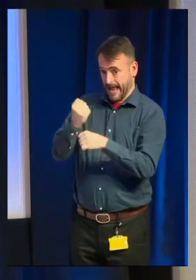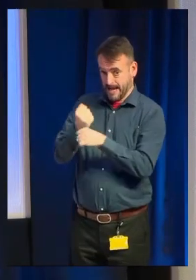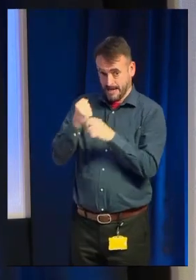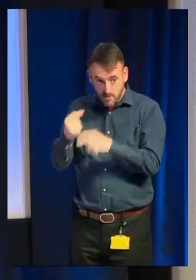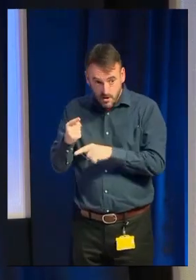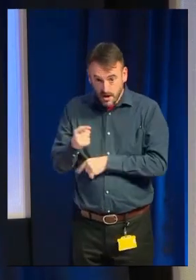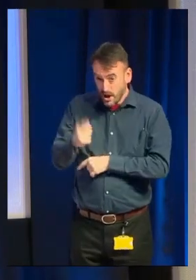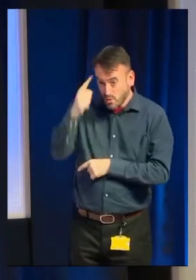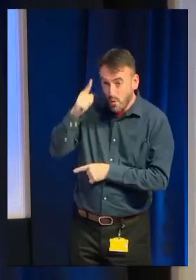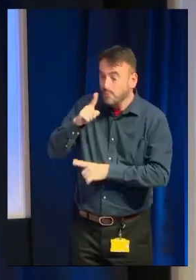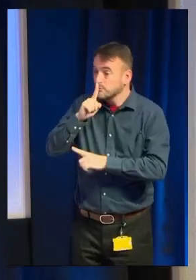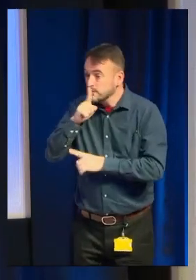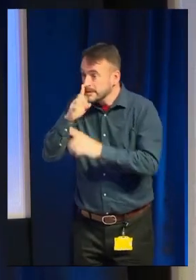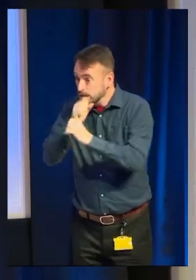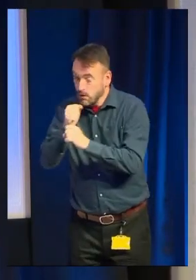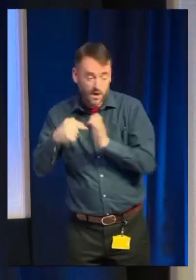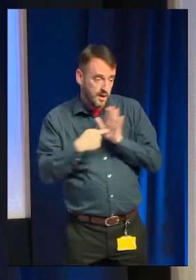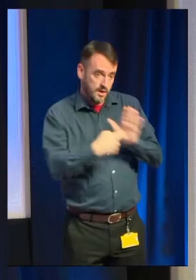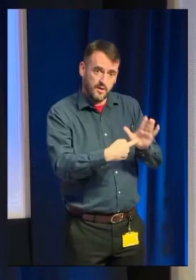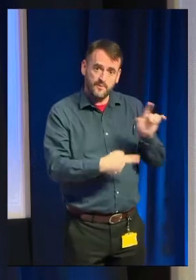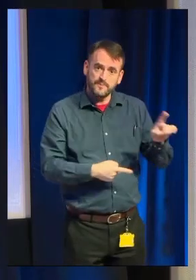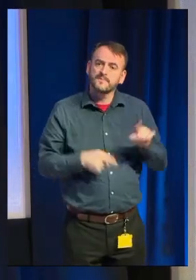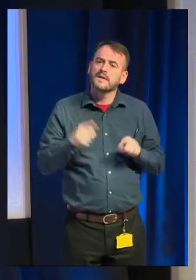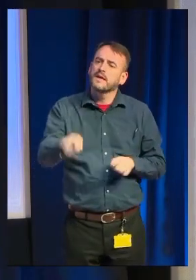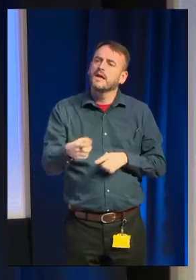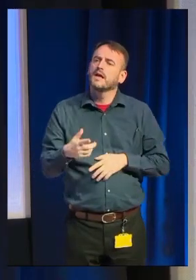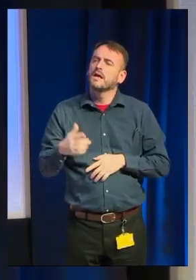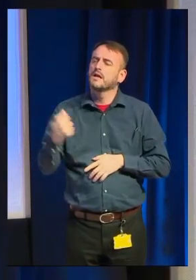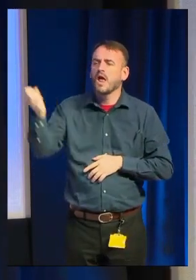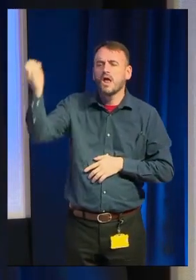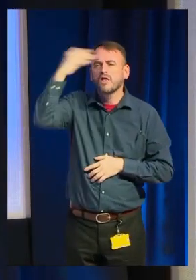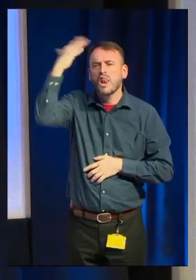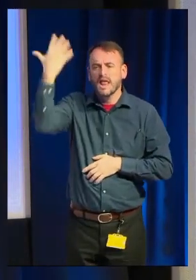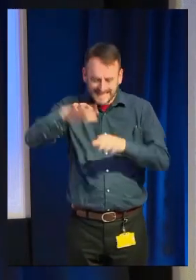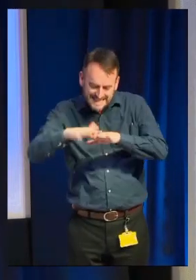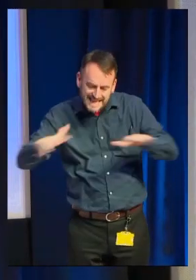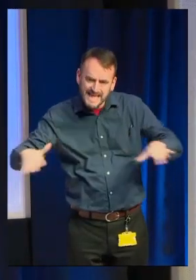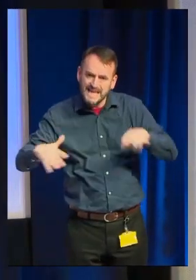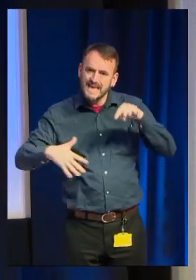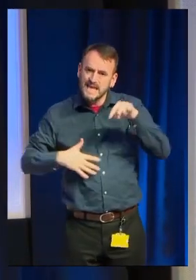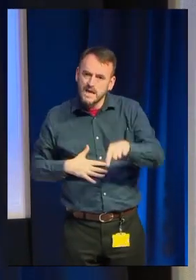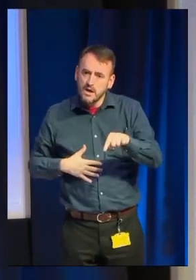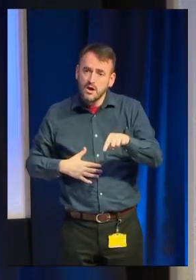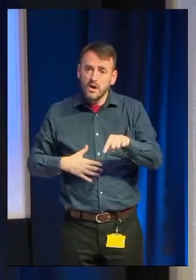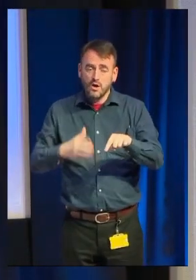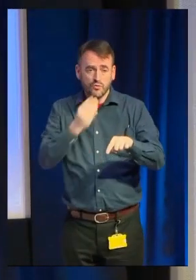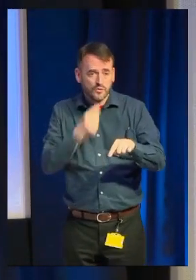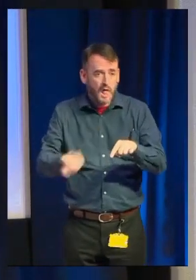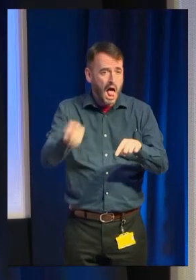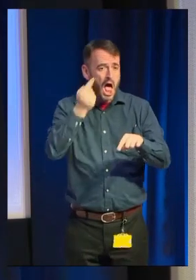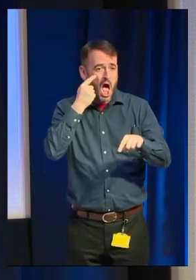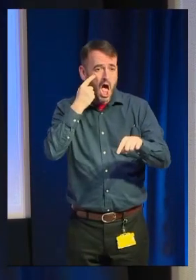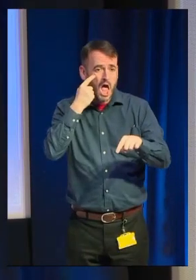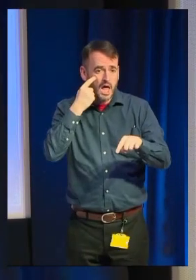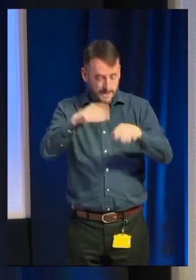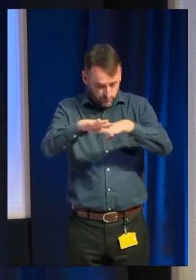the best bits. We put an I in the trailer for Sunless Sea. know, boom! Massive eye under the water. And people forget that they've seen it in the